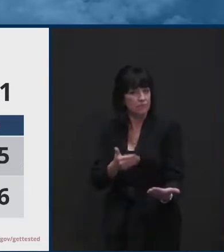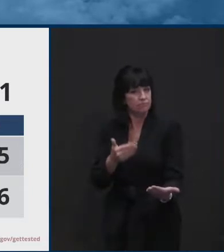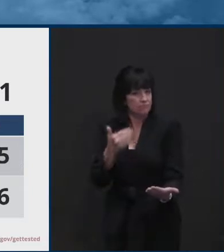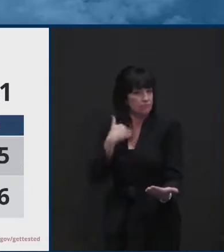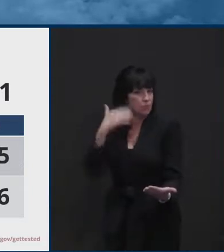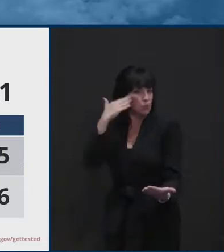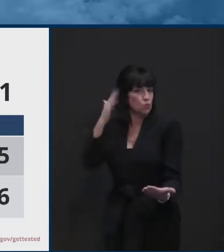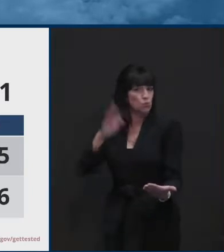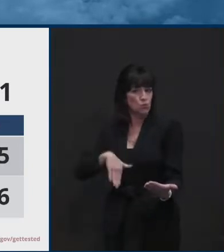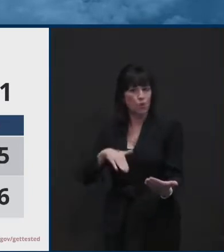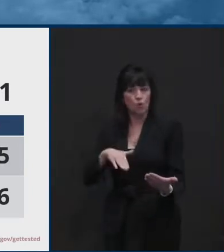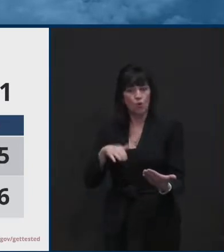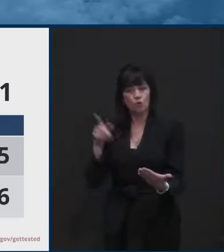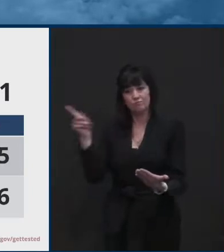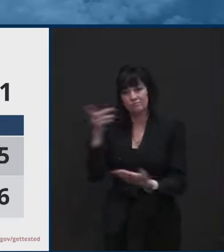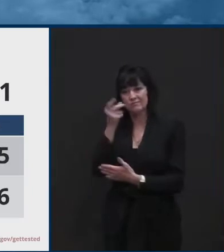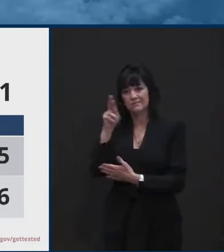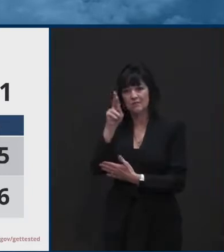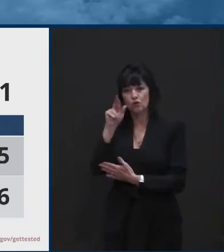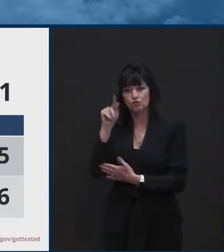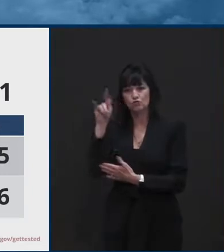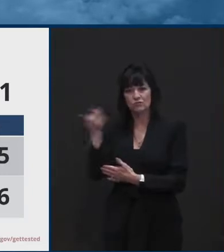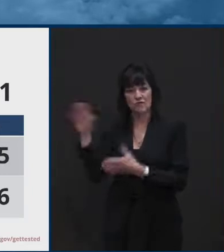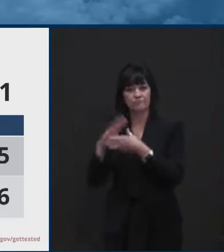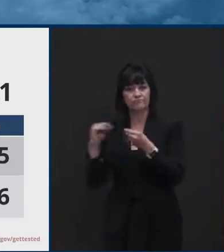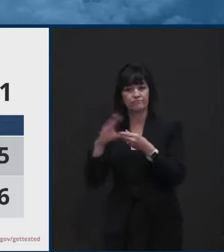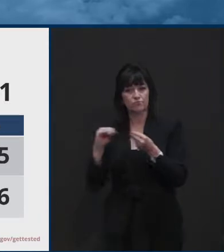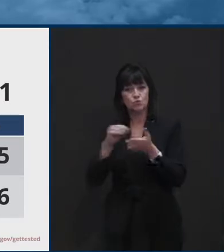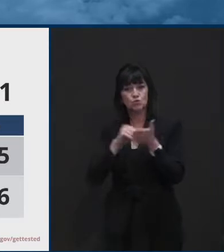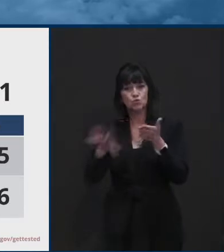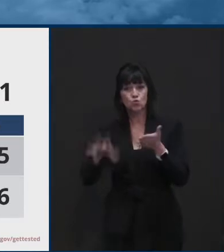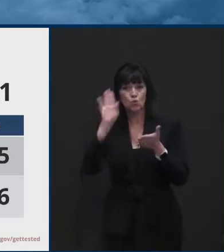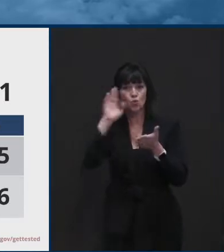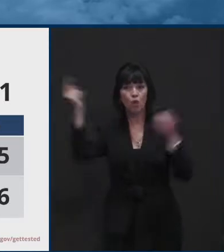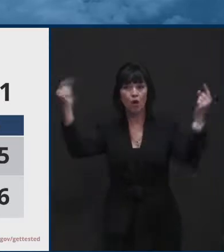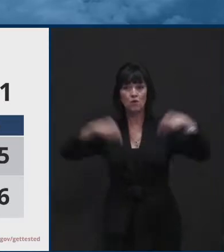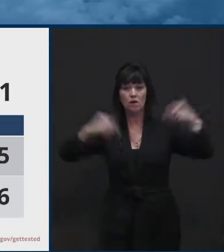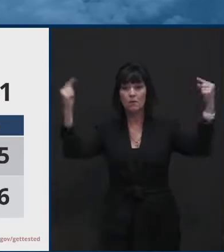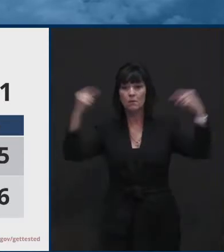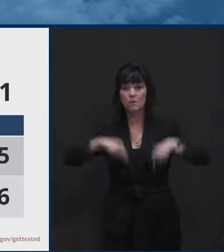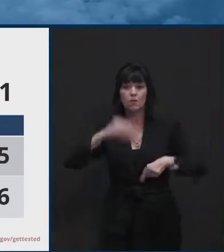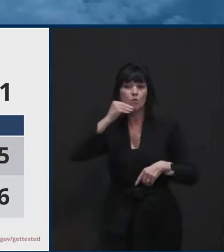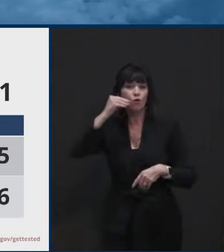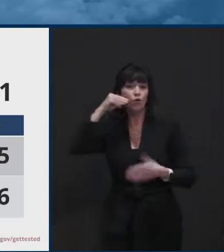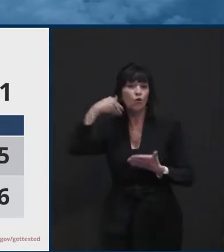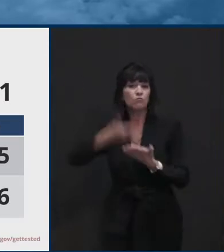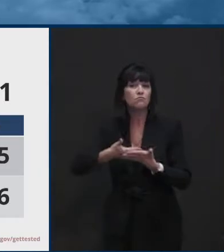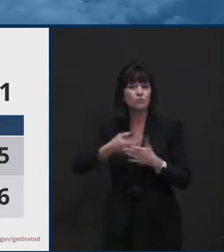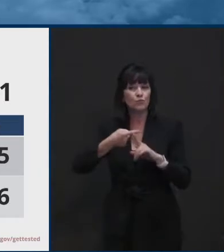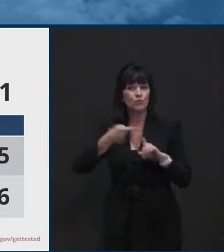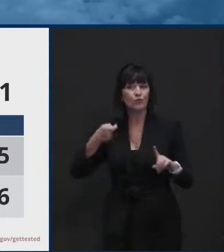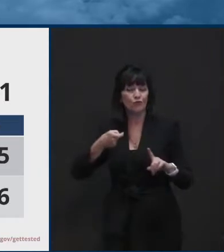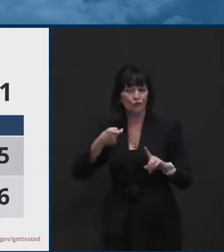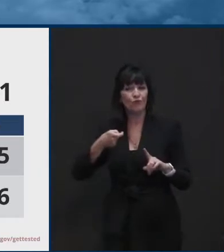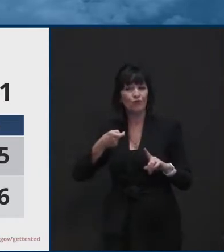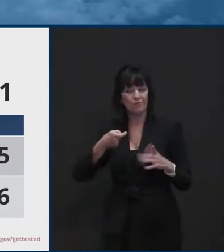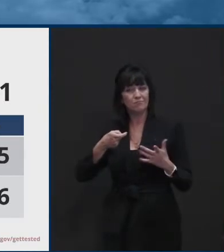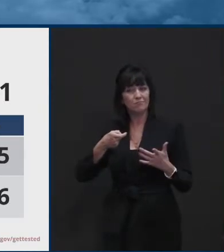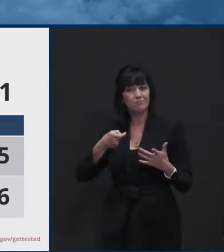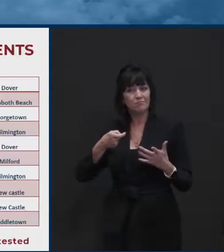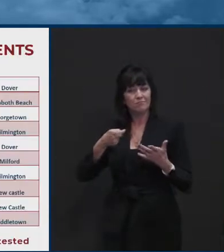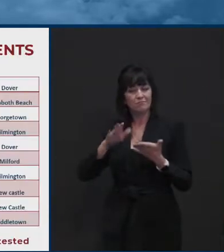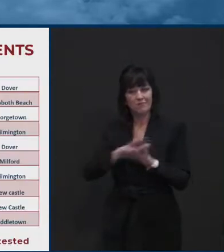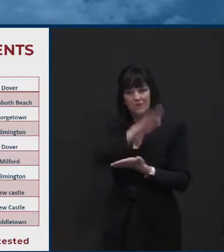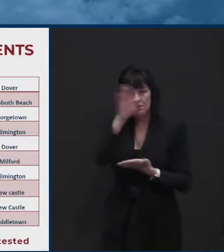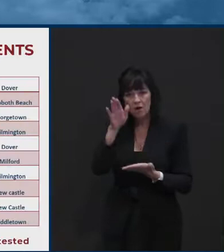students coming home, as Dr. Arte alluded to. We'll be working with, uh, you know, the universities, uh, Wesley,